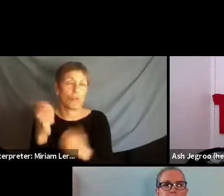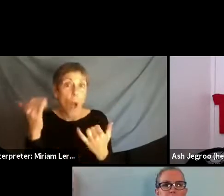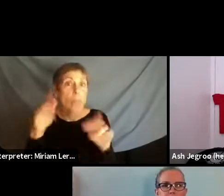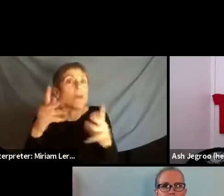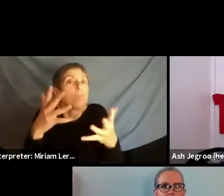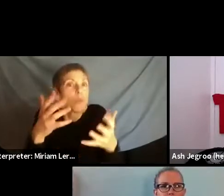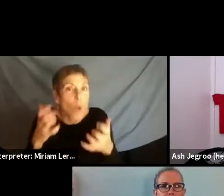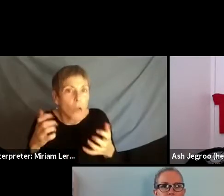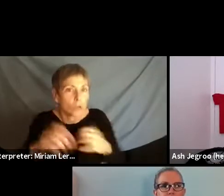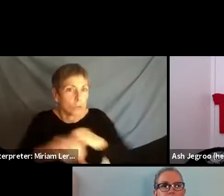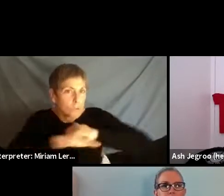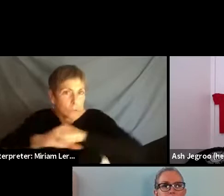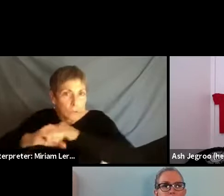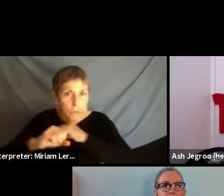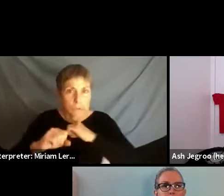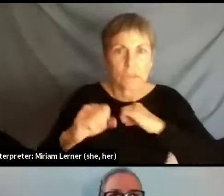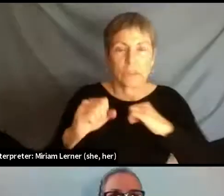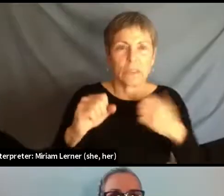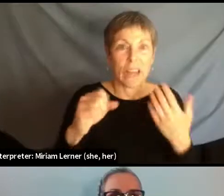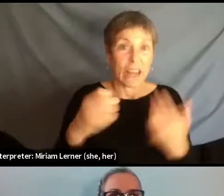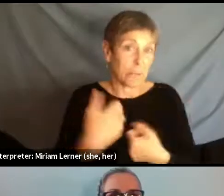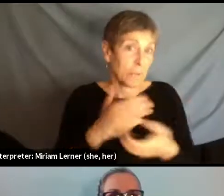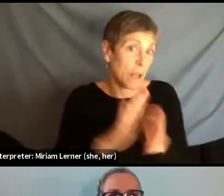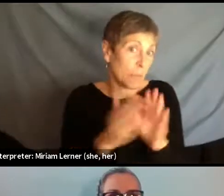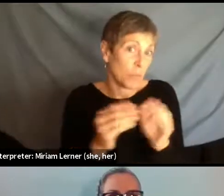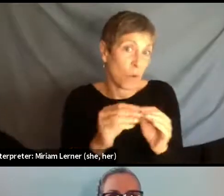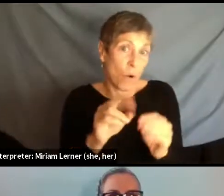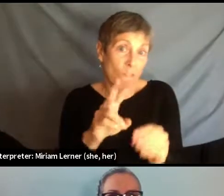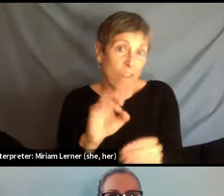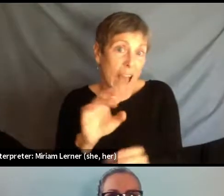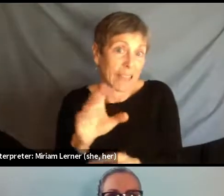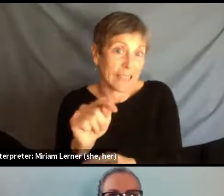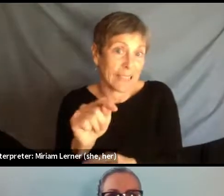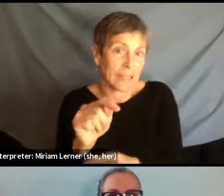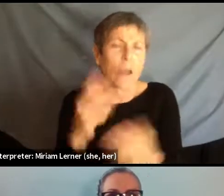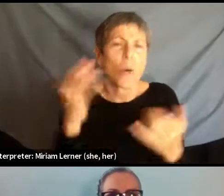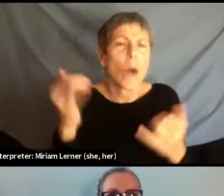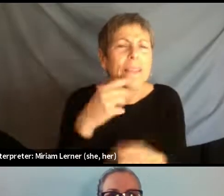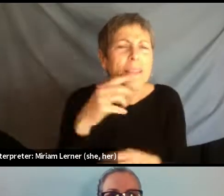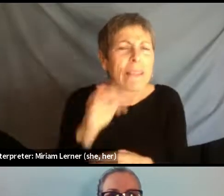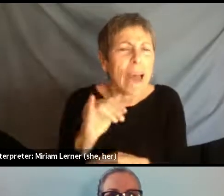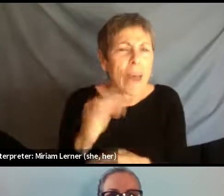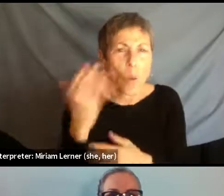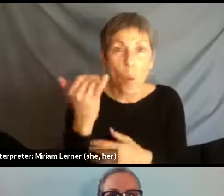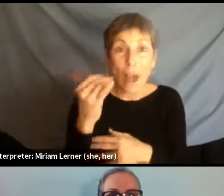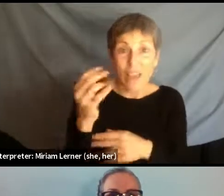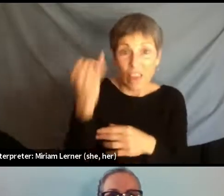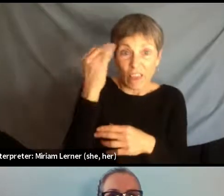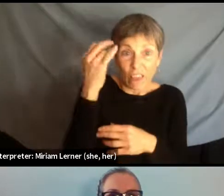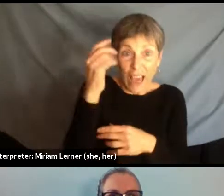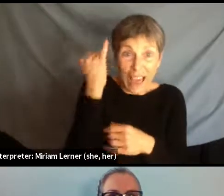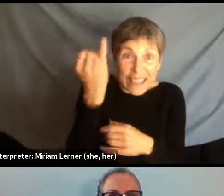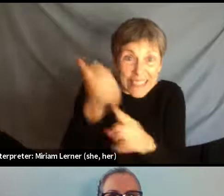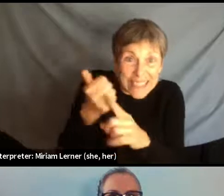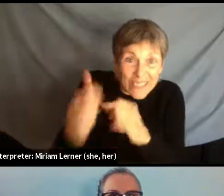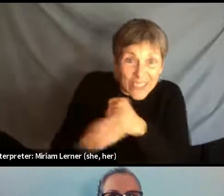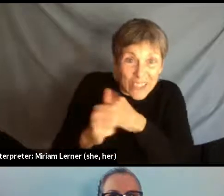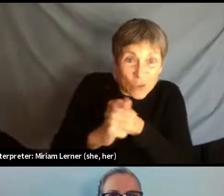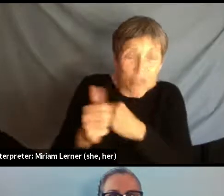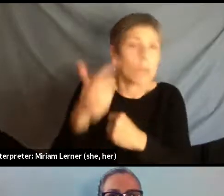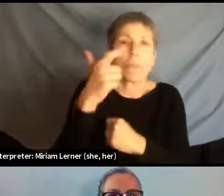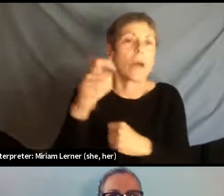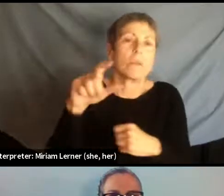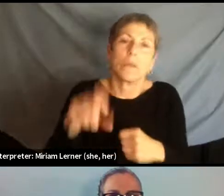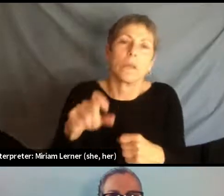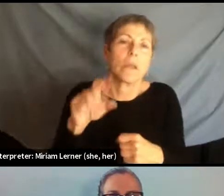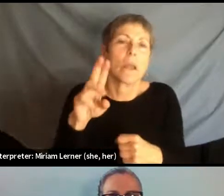And so I say that to just sort of be more realistic about it, right? Is that it will be less dangerous and